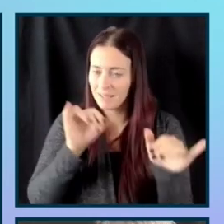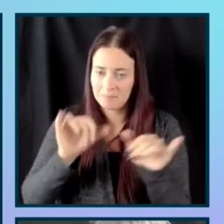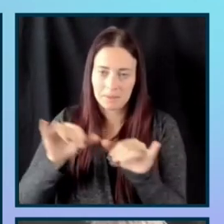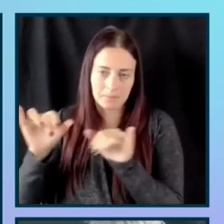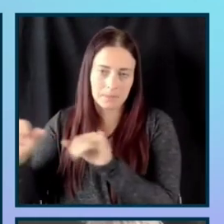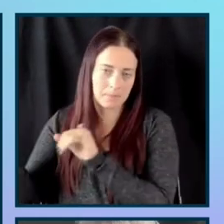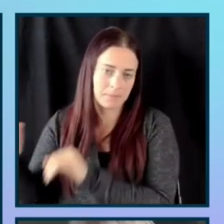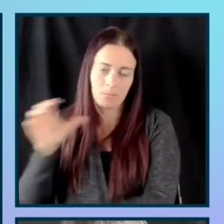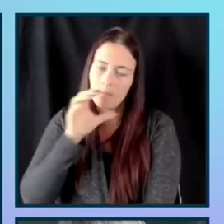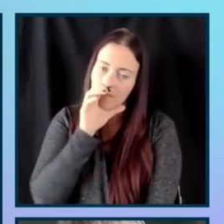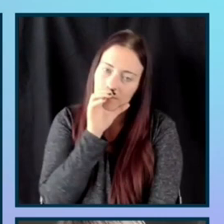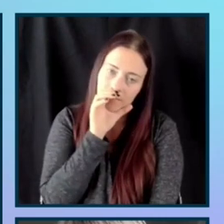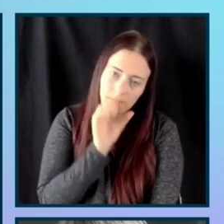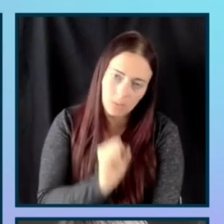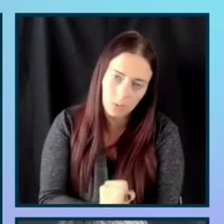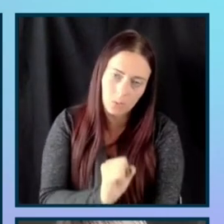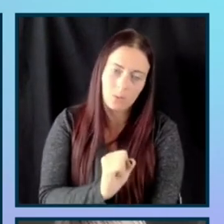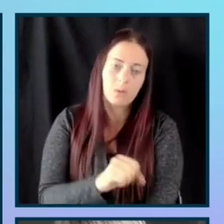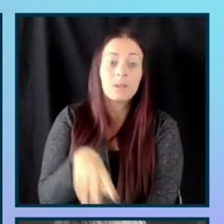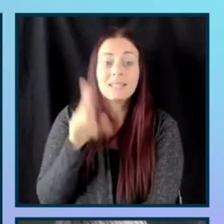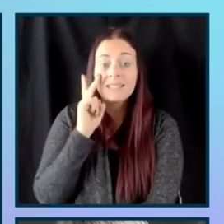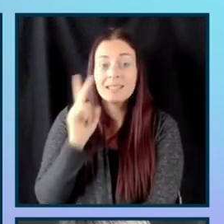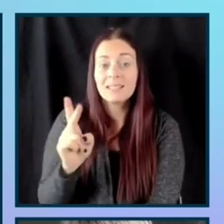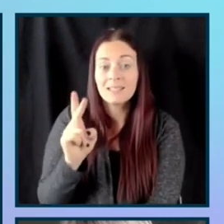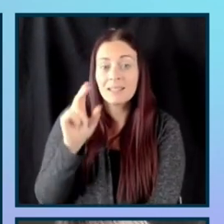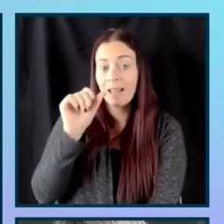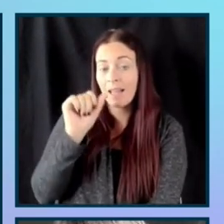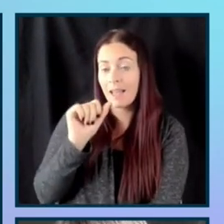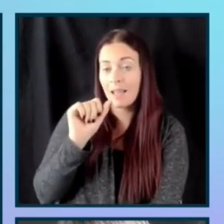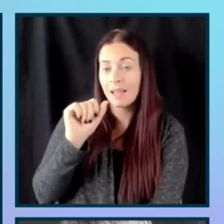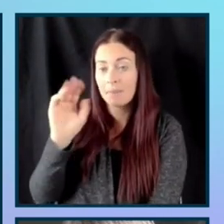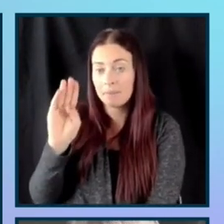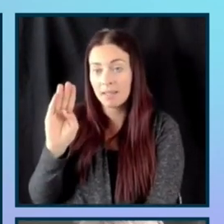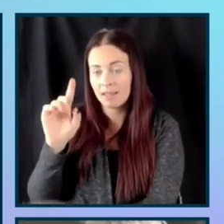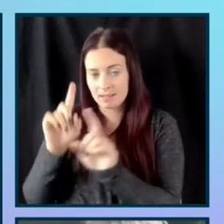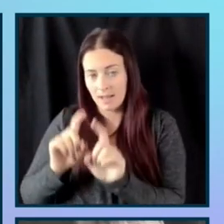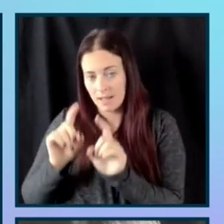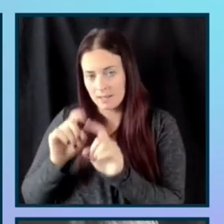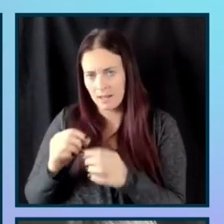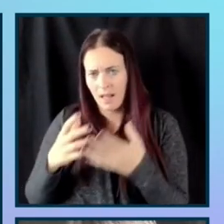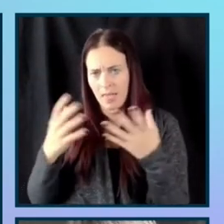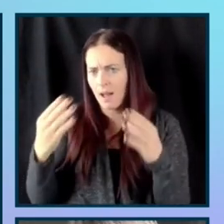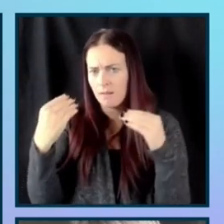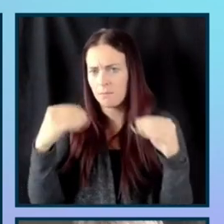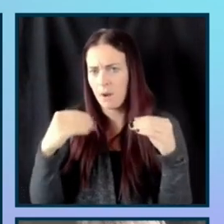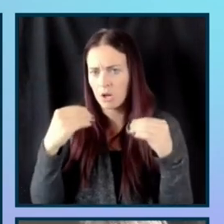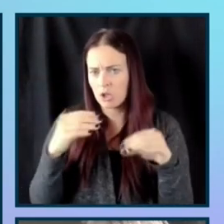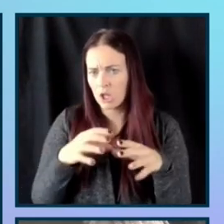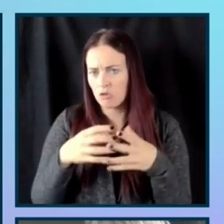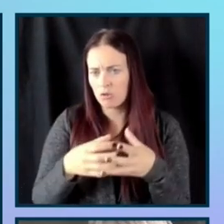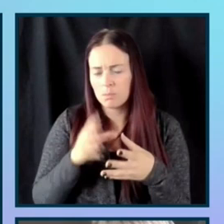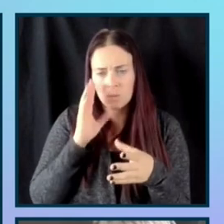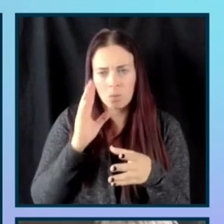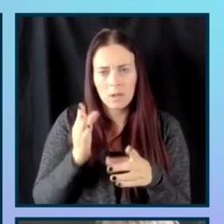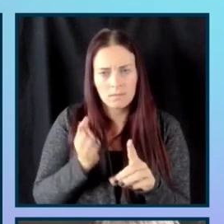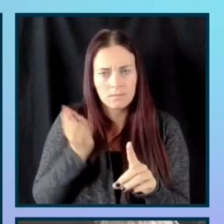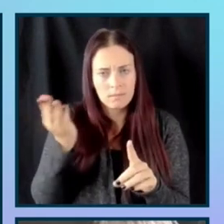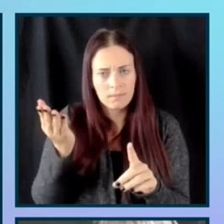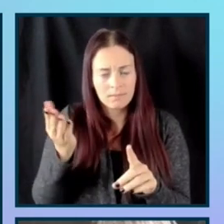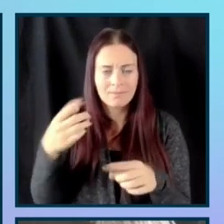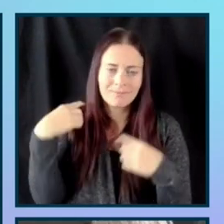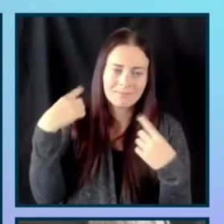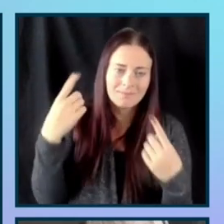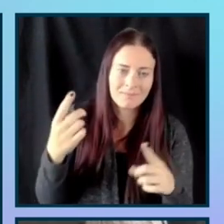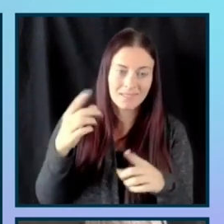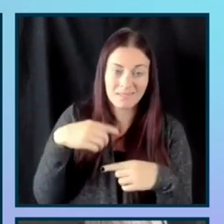We see that AB testing something that a lot of like marketing groups will, um, leverage that's been around